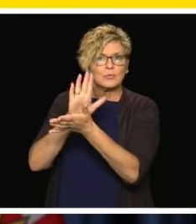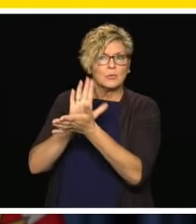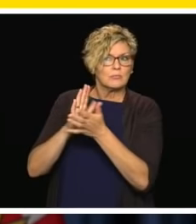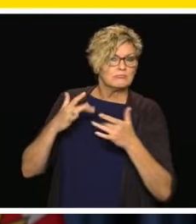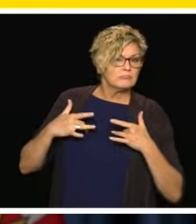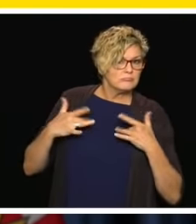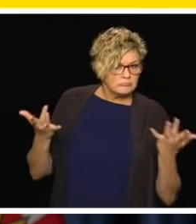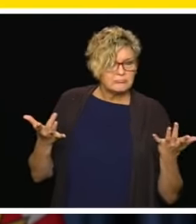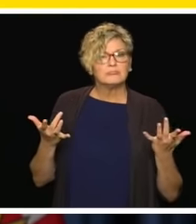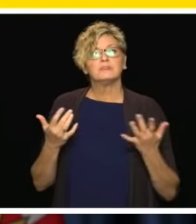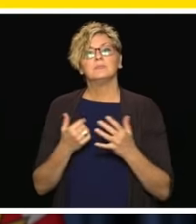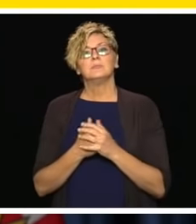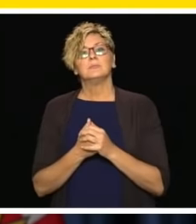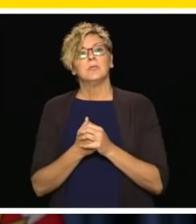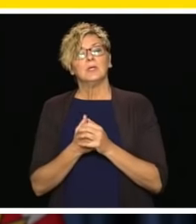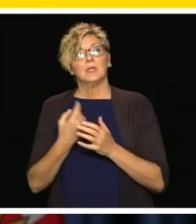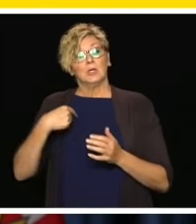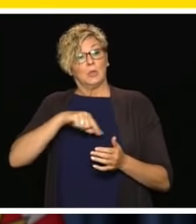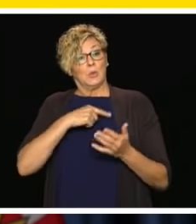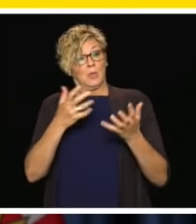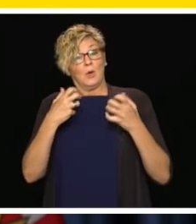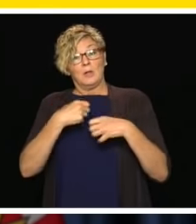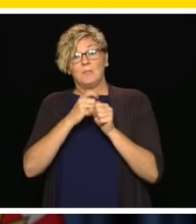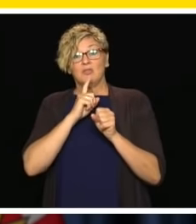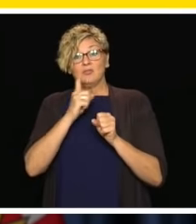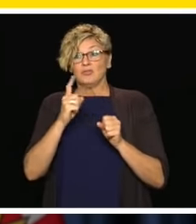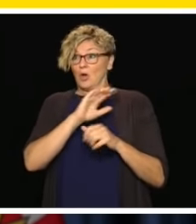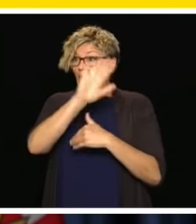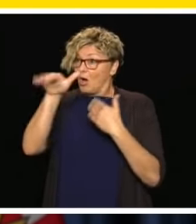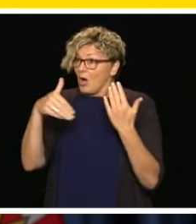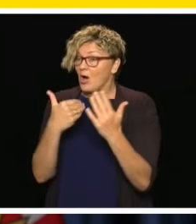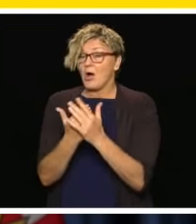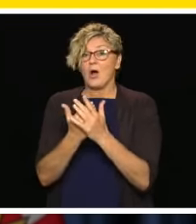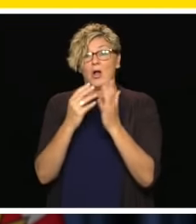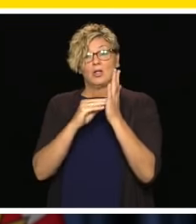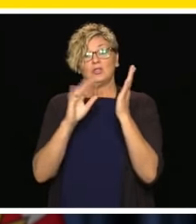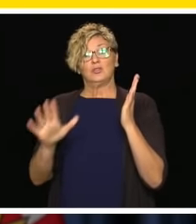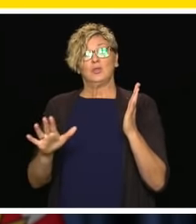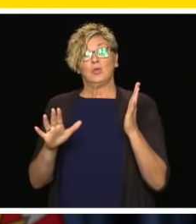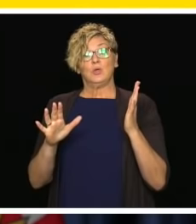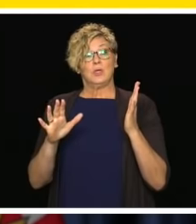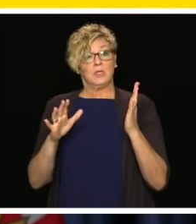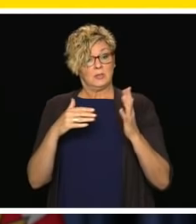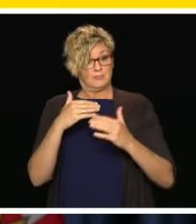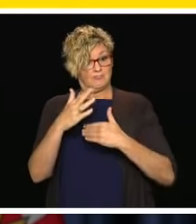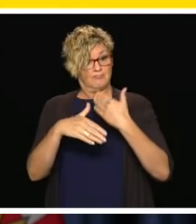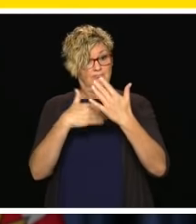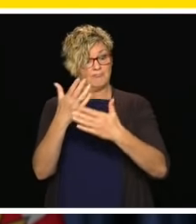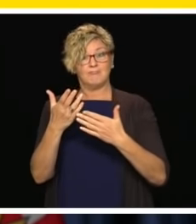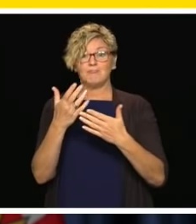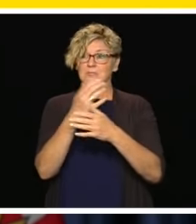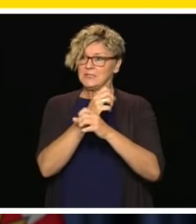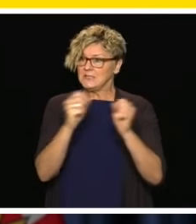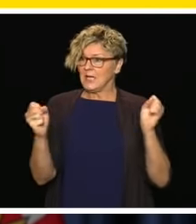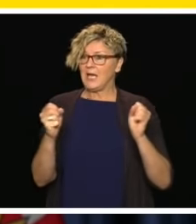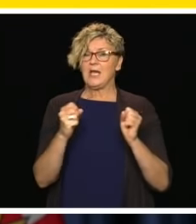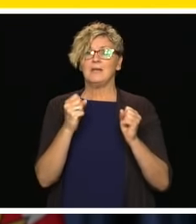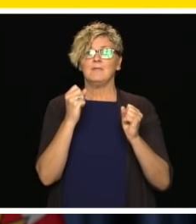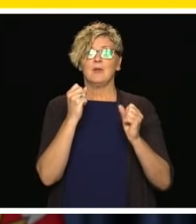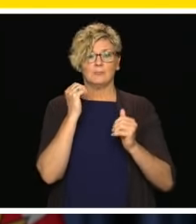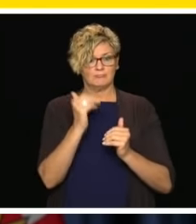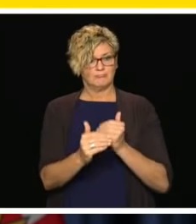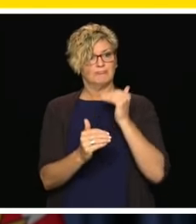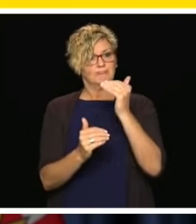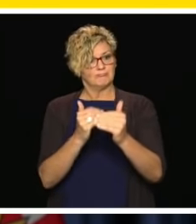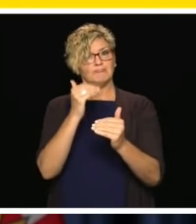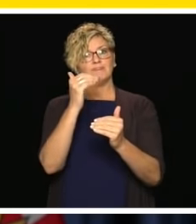follow the schedule provided for your child so we can ensure everyone has a safe and orderly start. All of the work we are doing today will pave